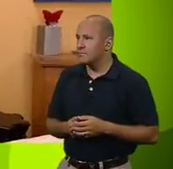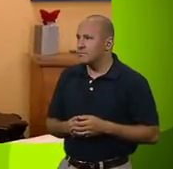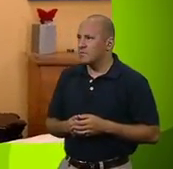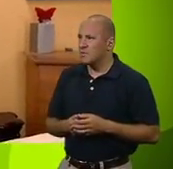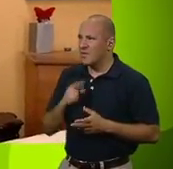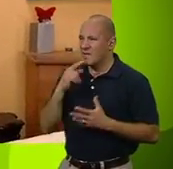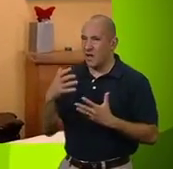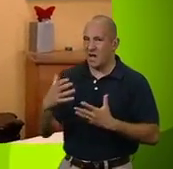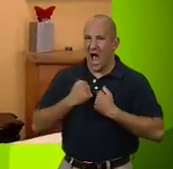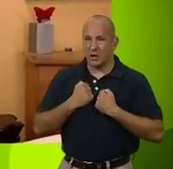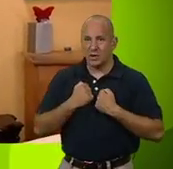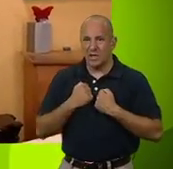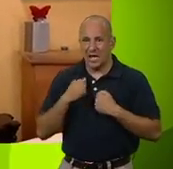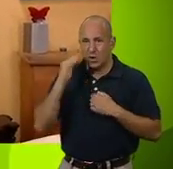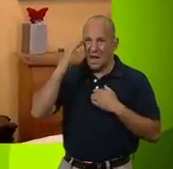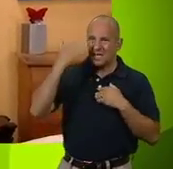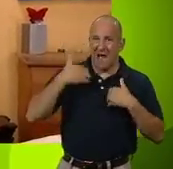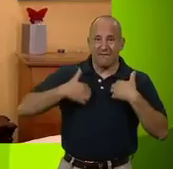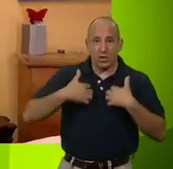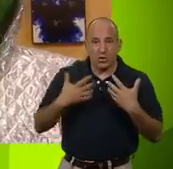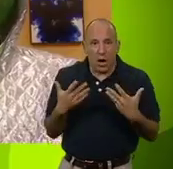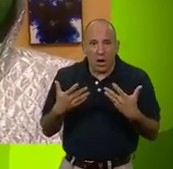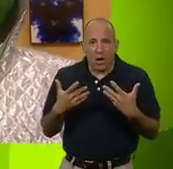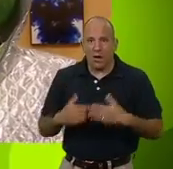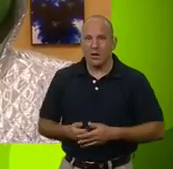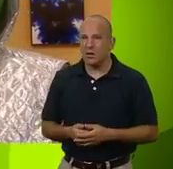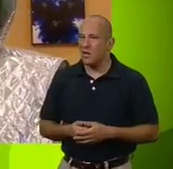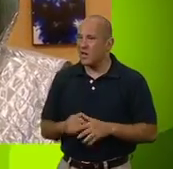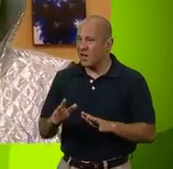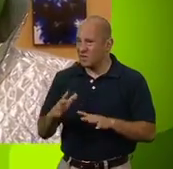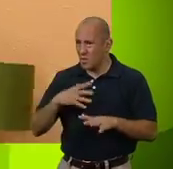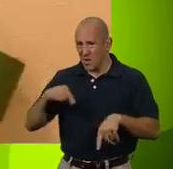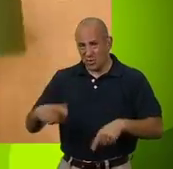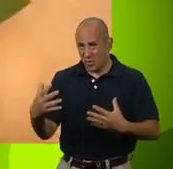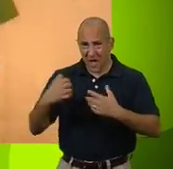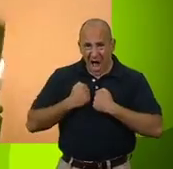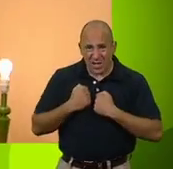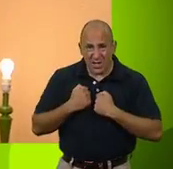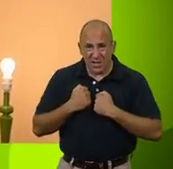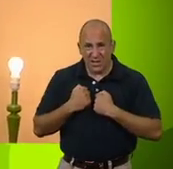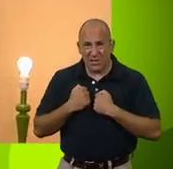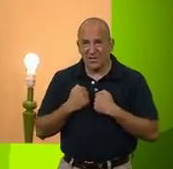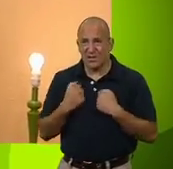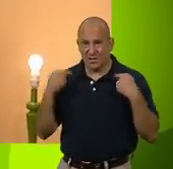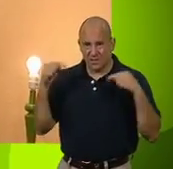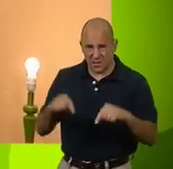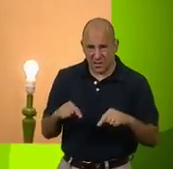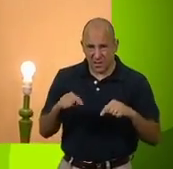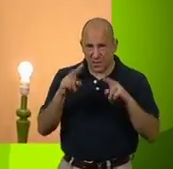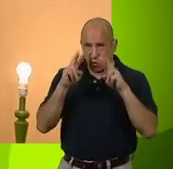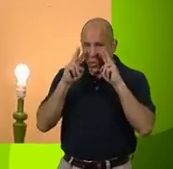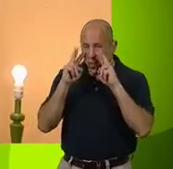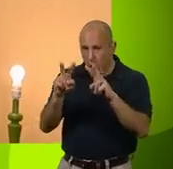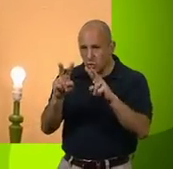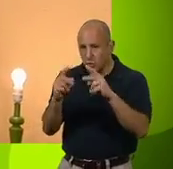I wonder if we'll get caught up in some crazy adventure. We're not here to get caught up in anything. Our mission is to